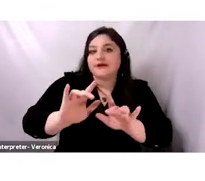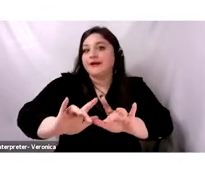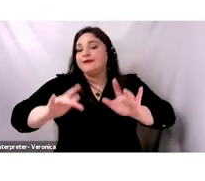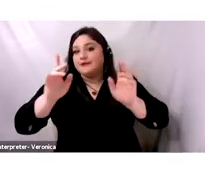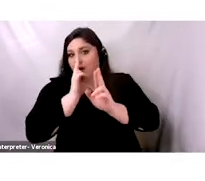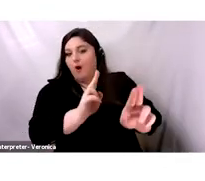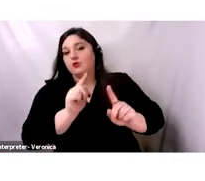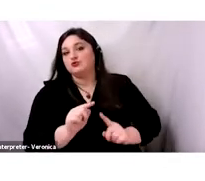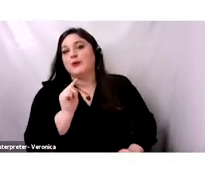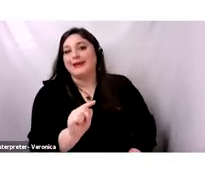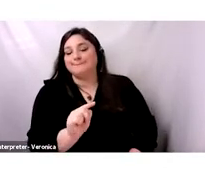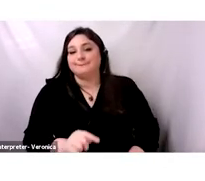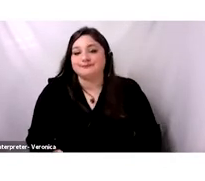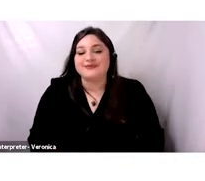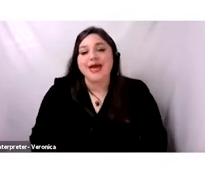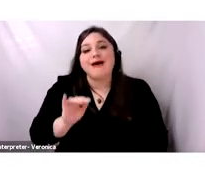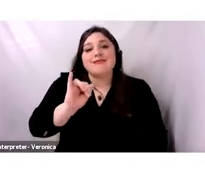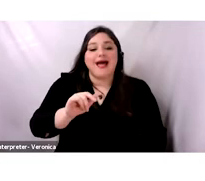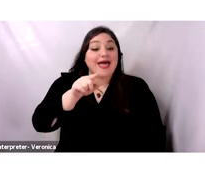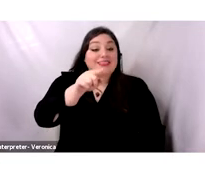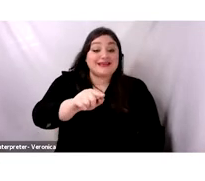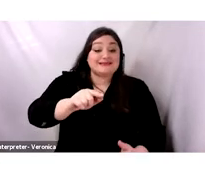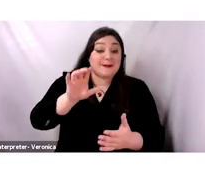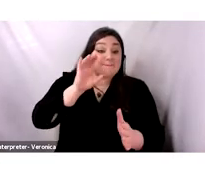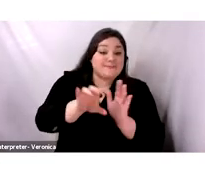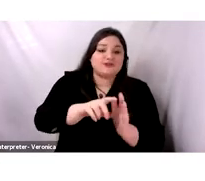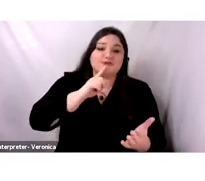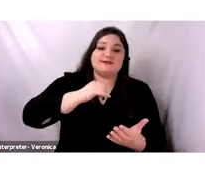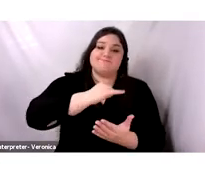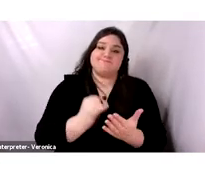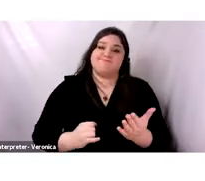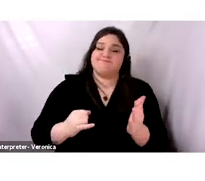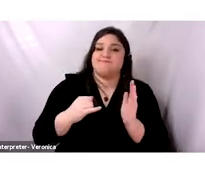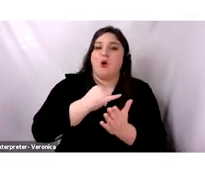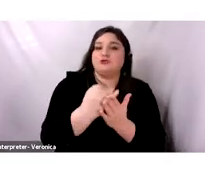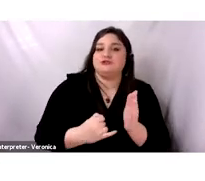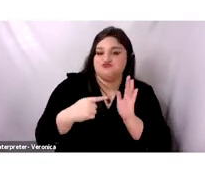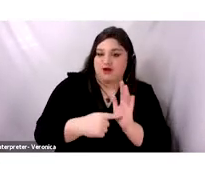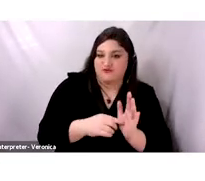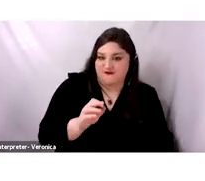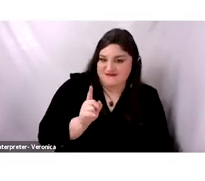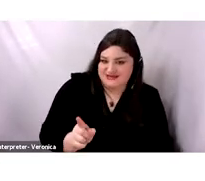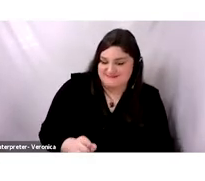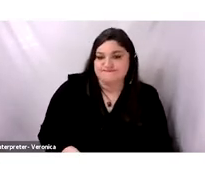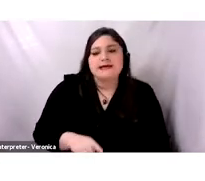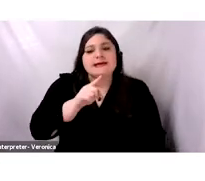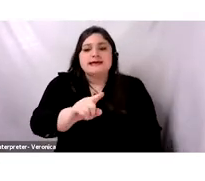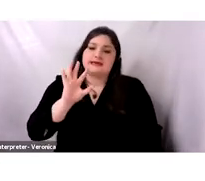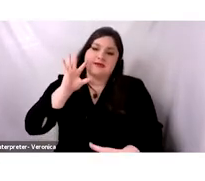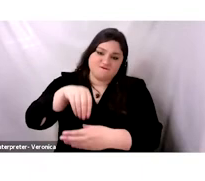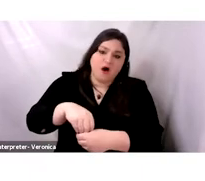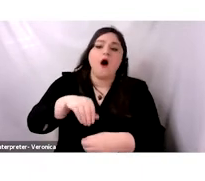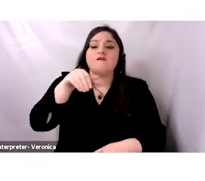Why are we talking about Ziriyab? Ziriyab was active in Baghdad and Cordoba in Andalusia, present-day